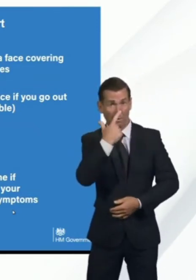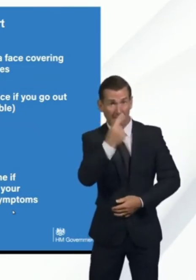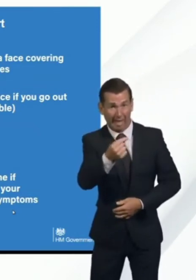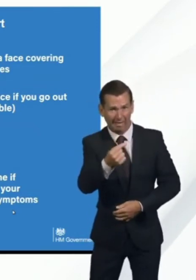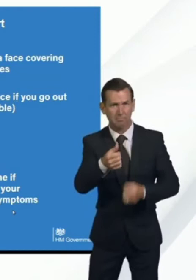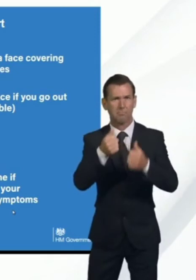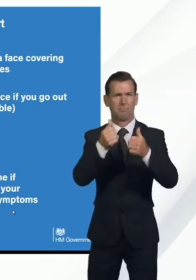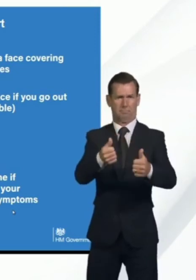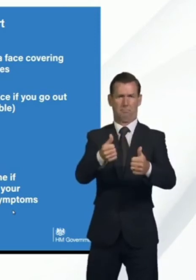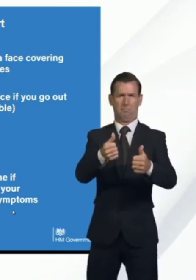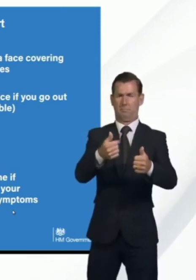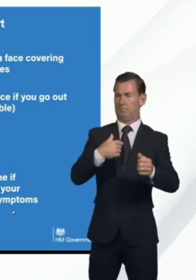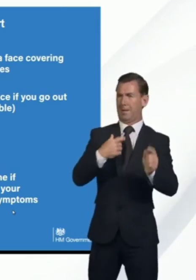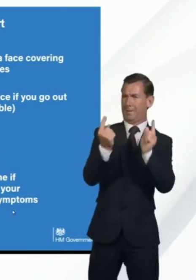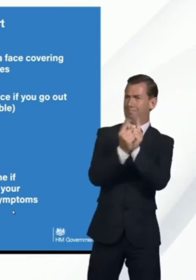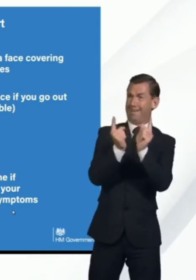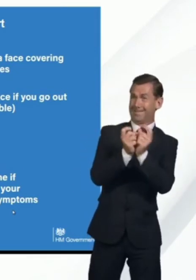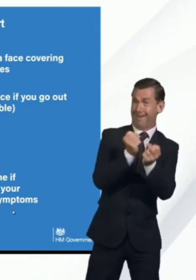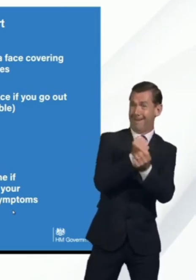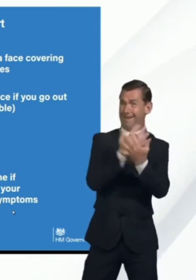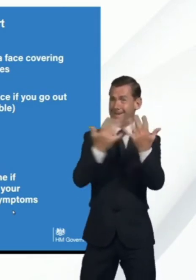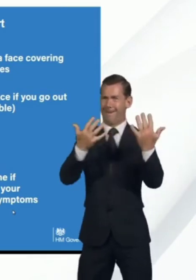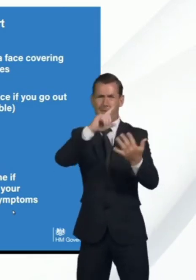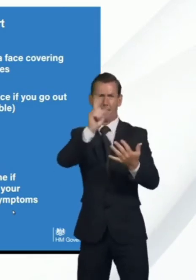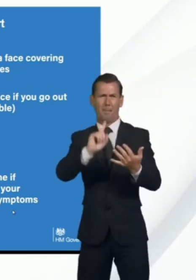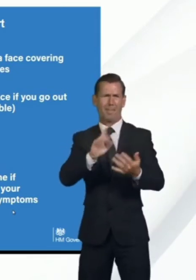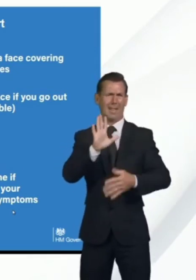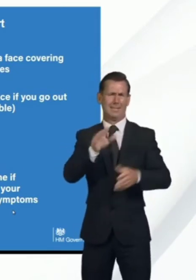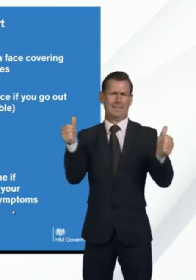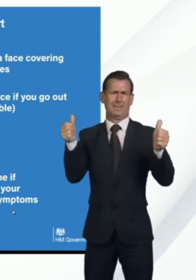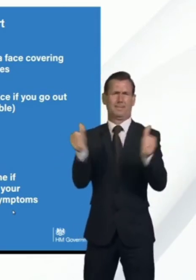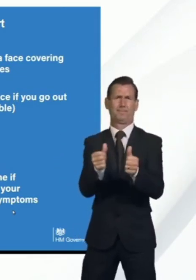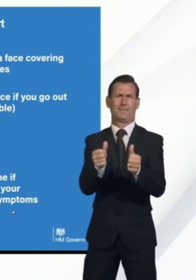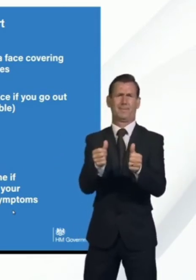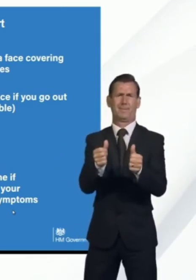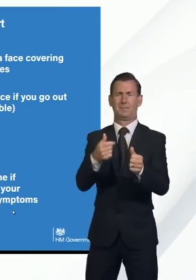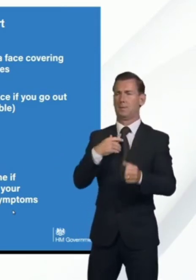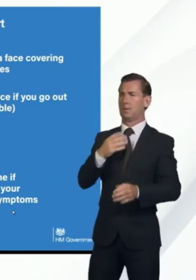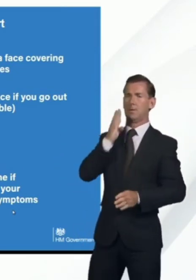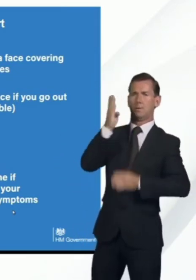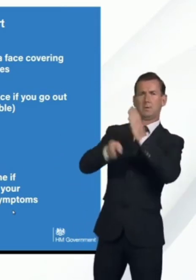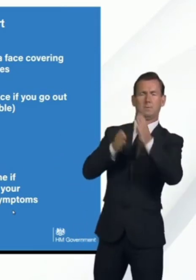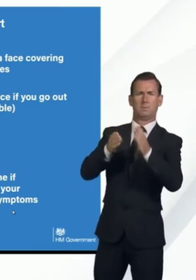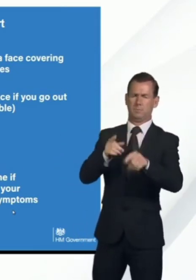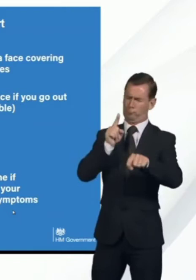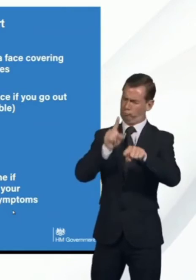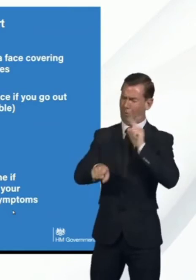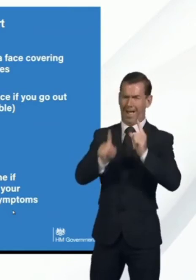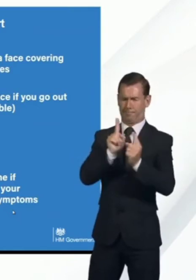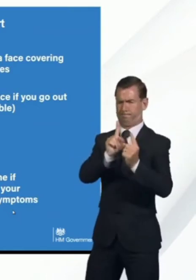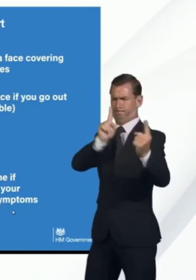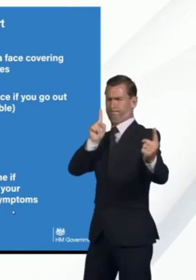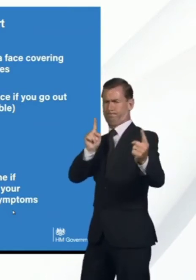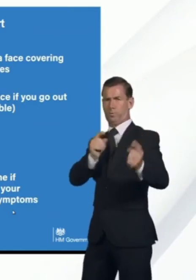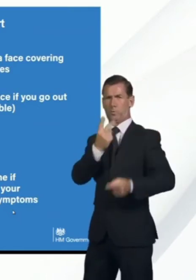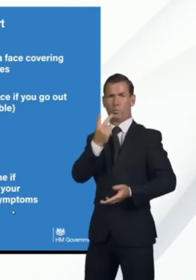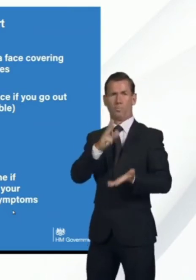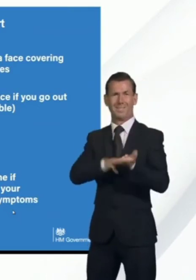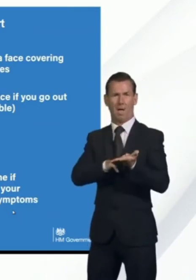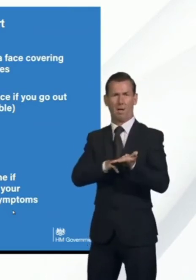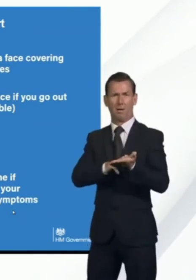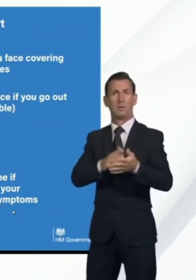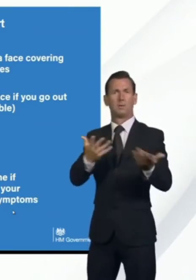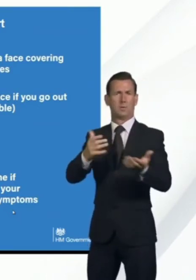limiting contact with other people, keeping distance if you go out two metres apart where possible and washing your hands